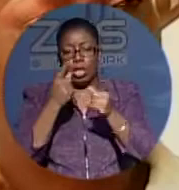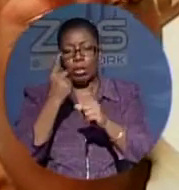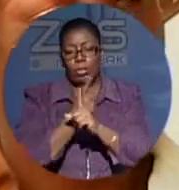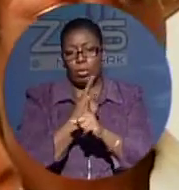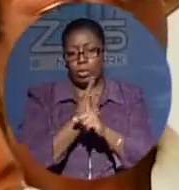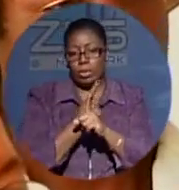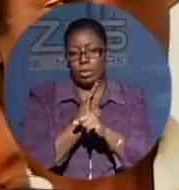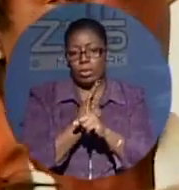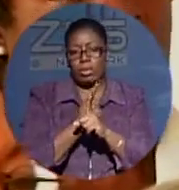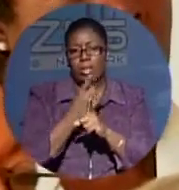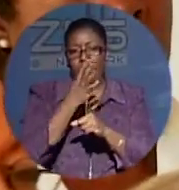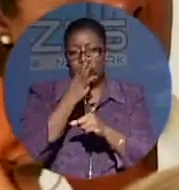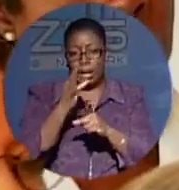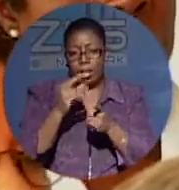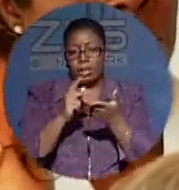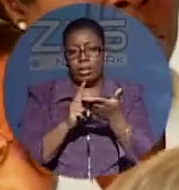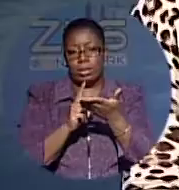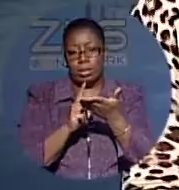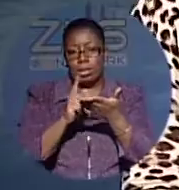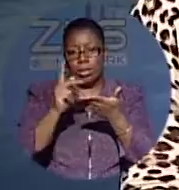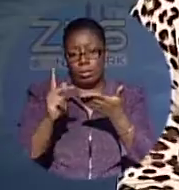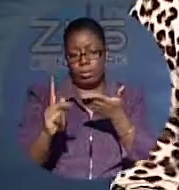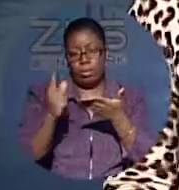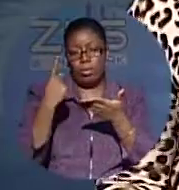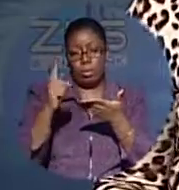and affordable for our commonwealth.